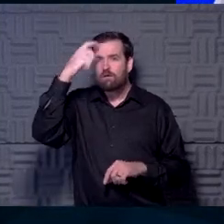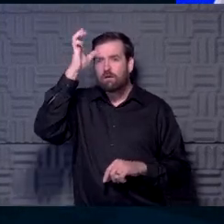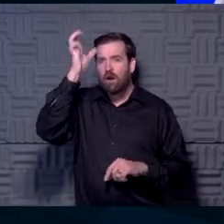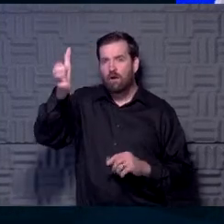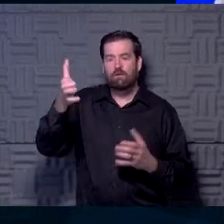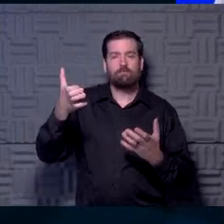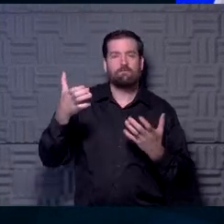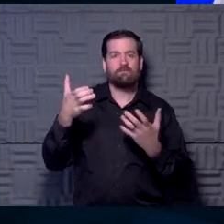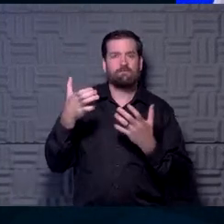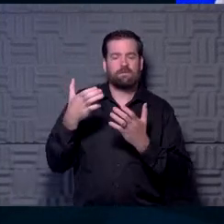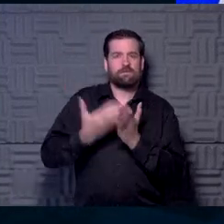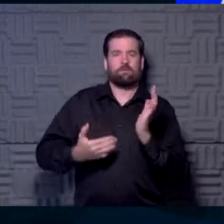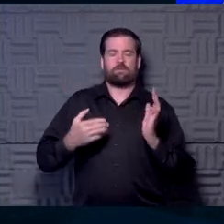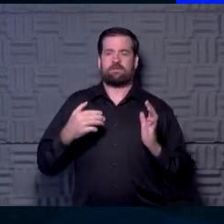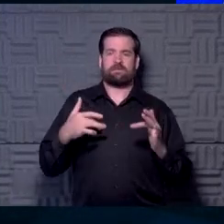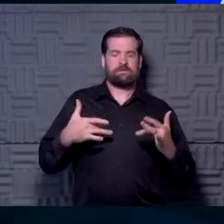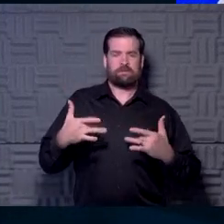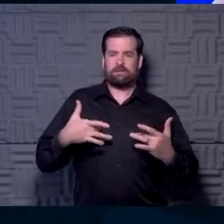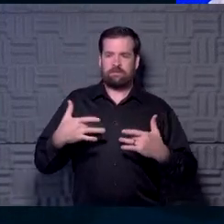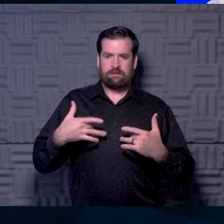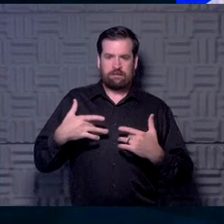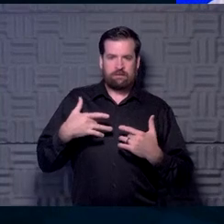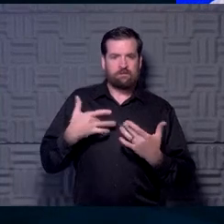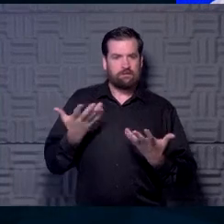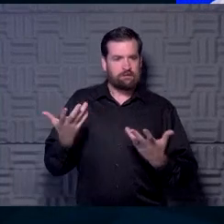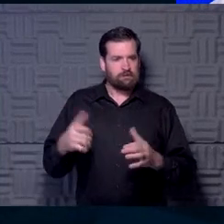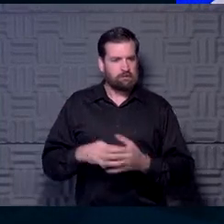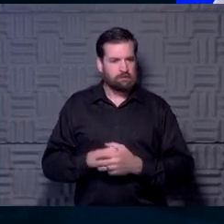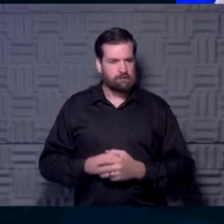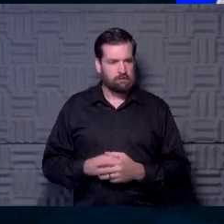that do raise a few alarm bells. Can you address that for us?